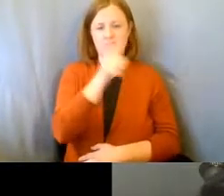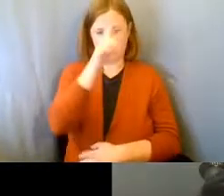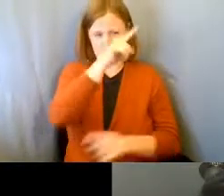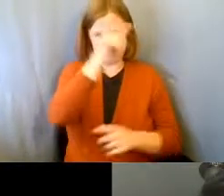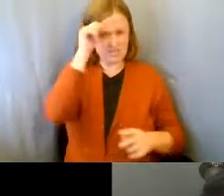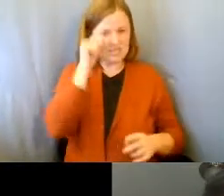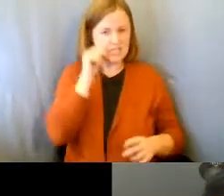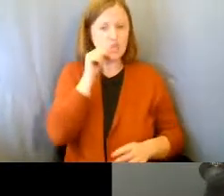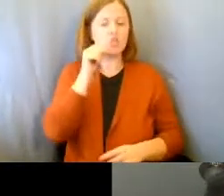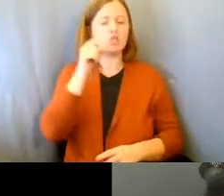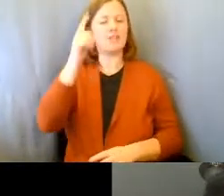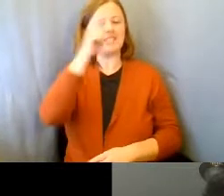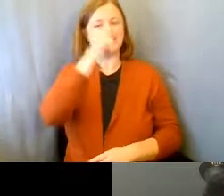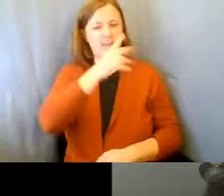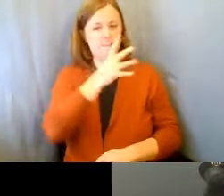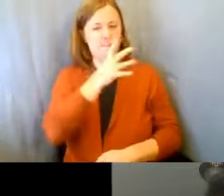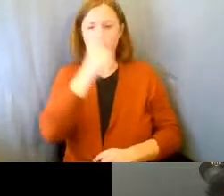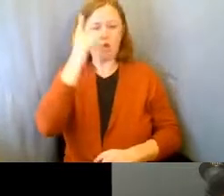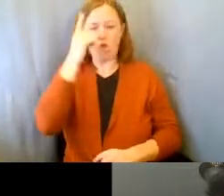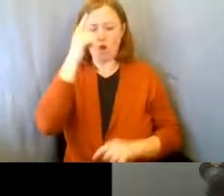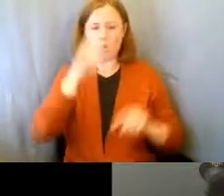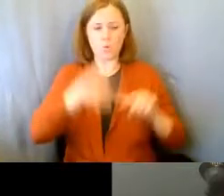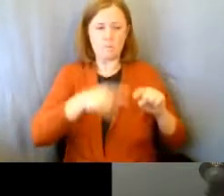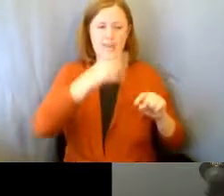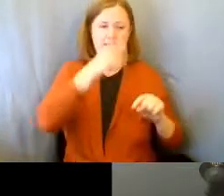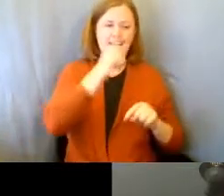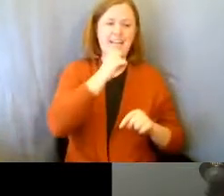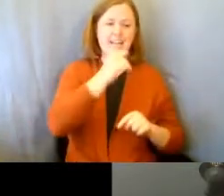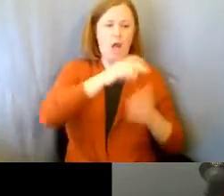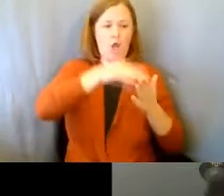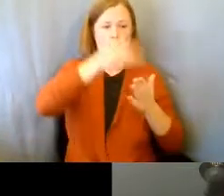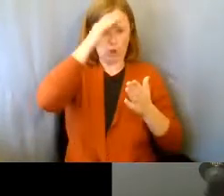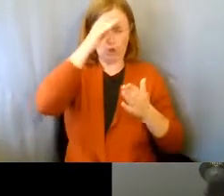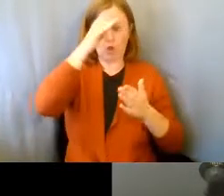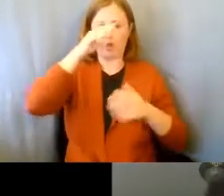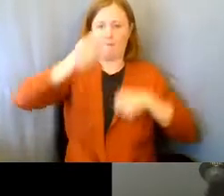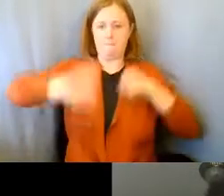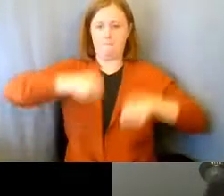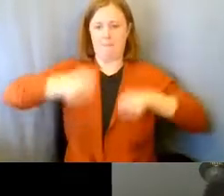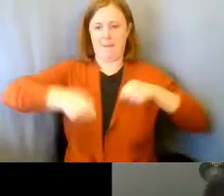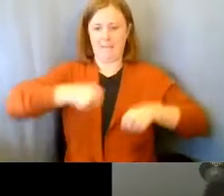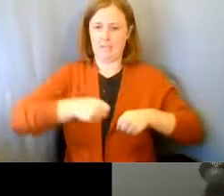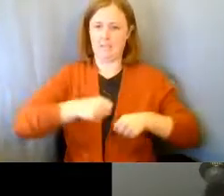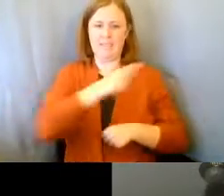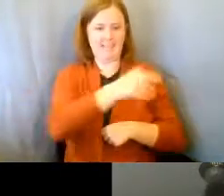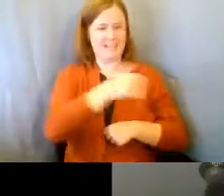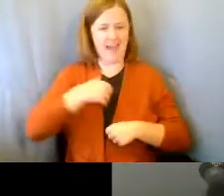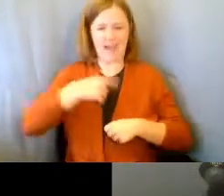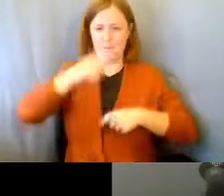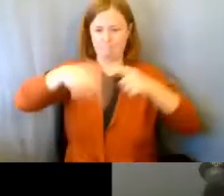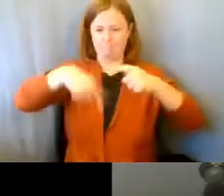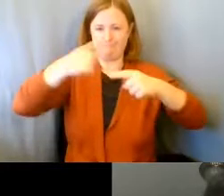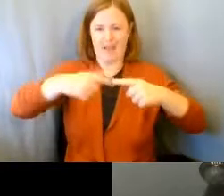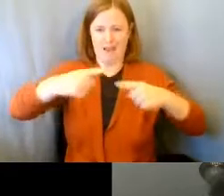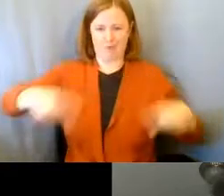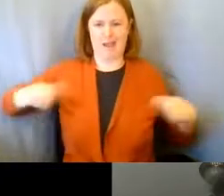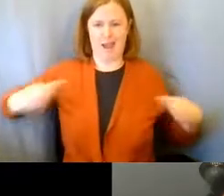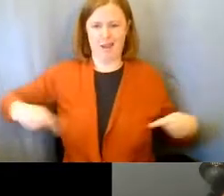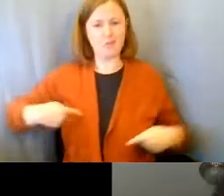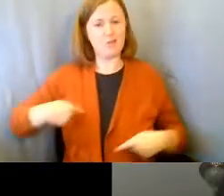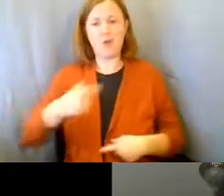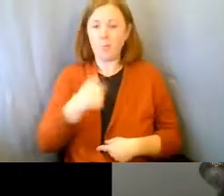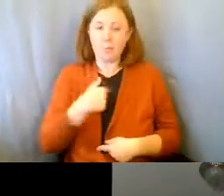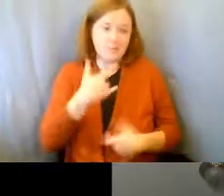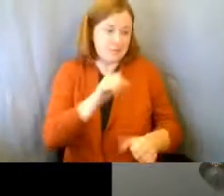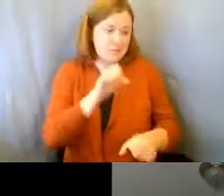thought that you couldn't be a kid and not learn to ride a two-wheel bike. Jesse had a three-wheel bike. And honestly, we were